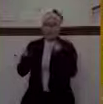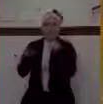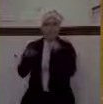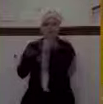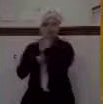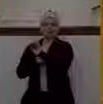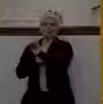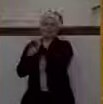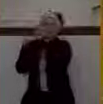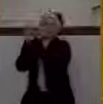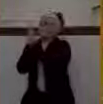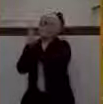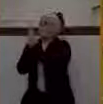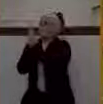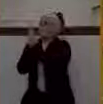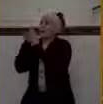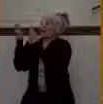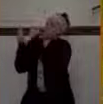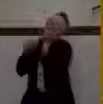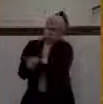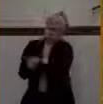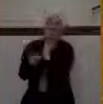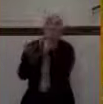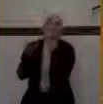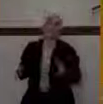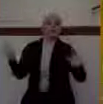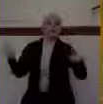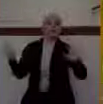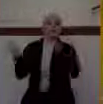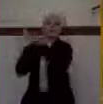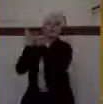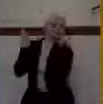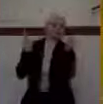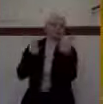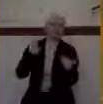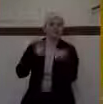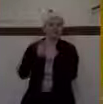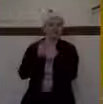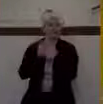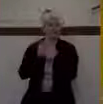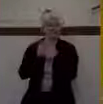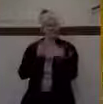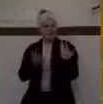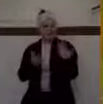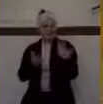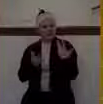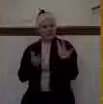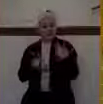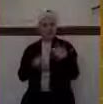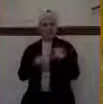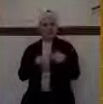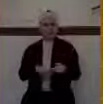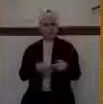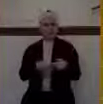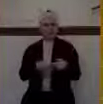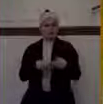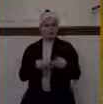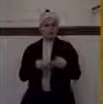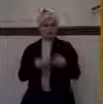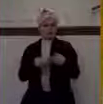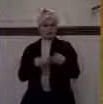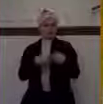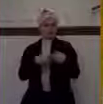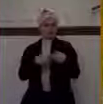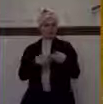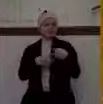religion. You know, when you're in trouble, you pray, you cry out to God. But when the trouble is over, you go back to doing the things that you were doing